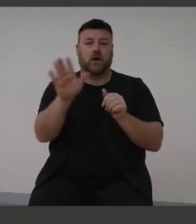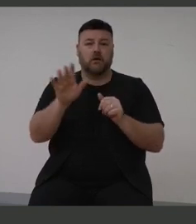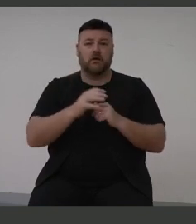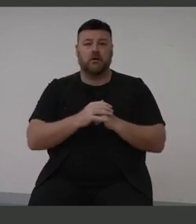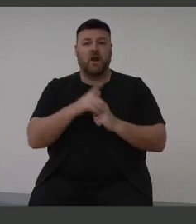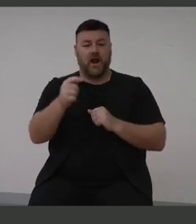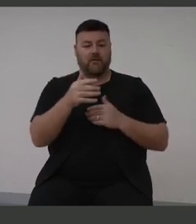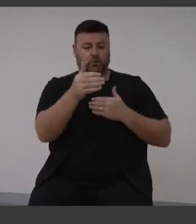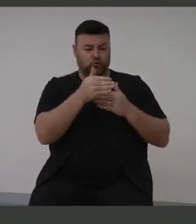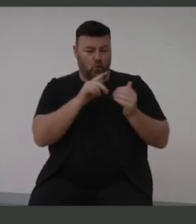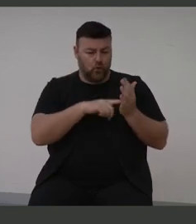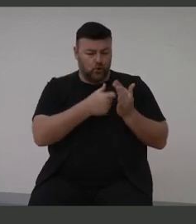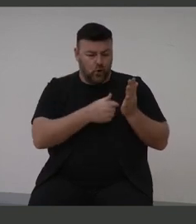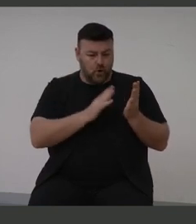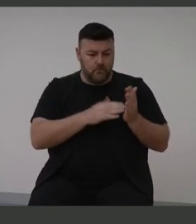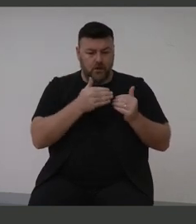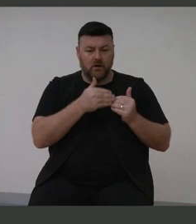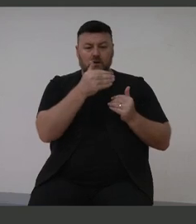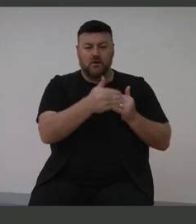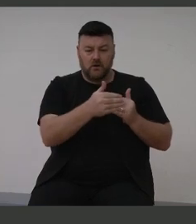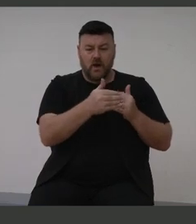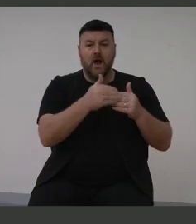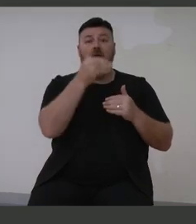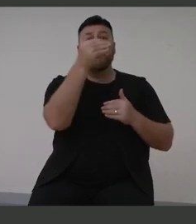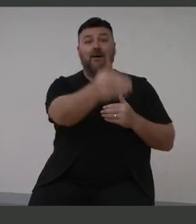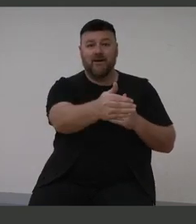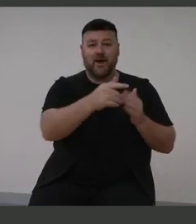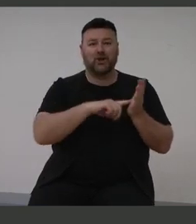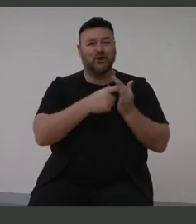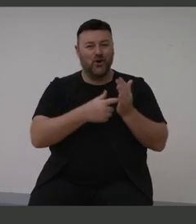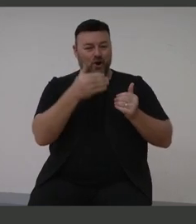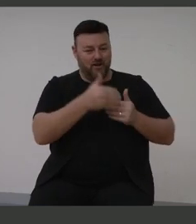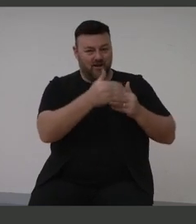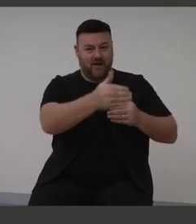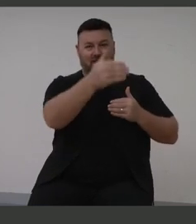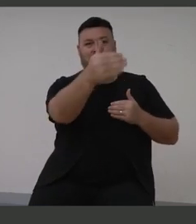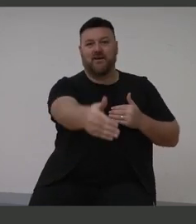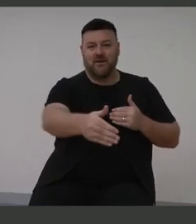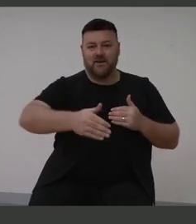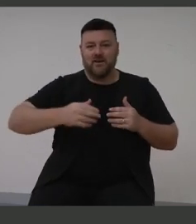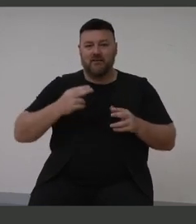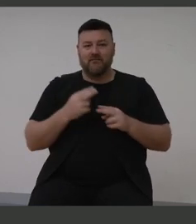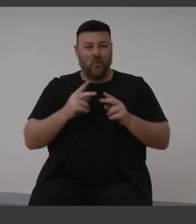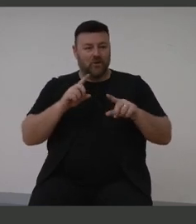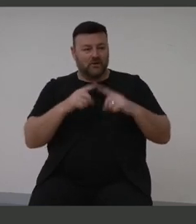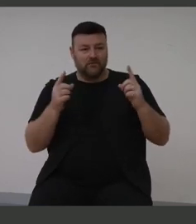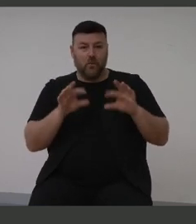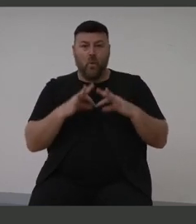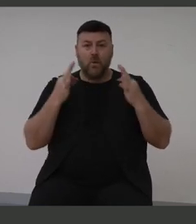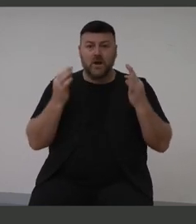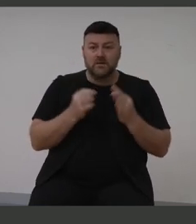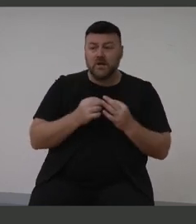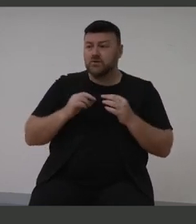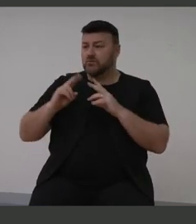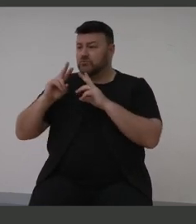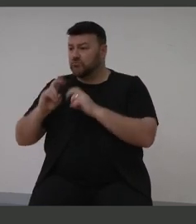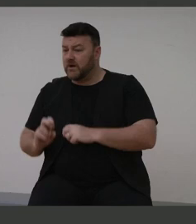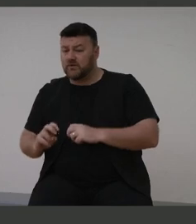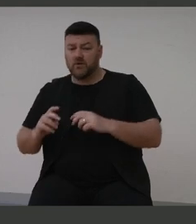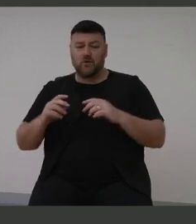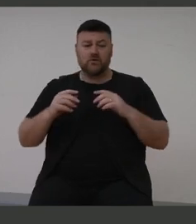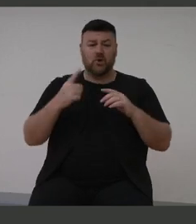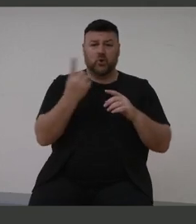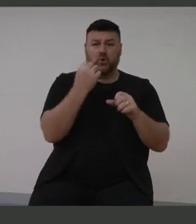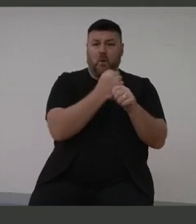medium and long term, and the whole sector, community groups, providers, manufacturers and researchers. I'm